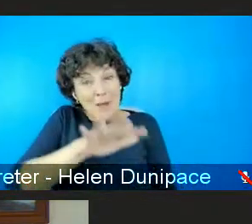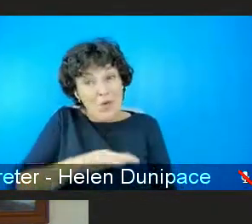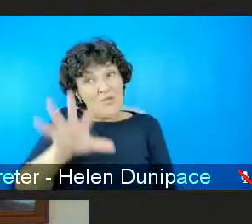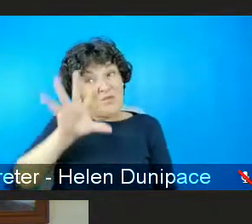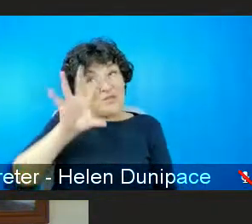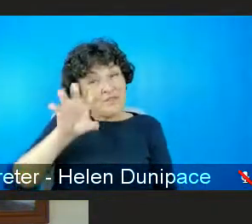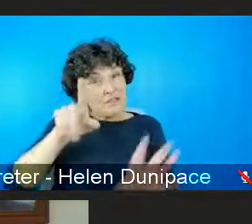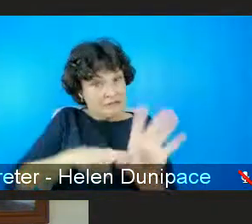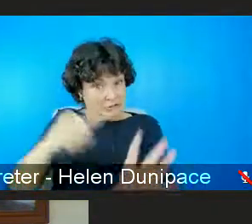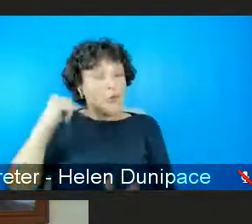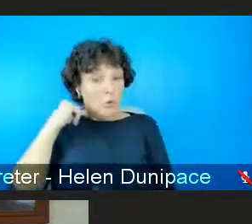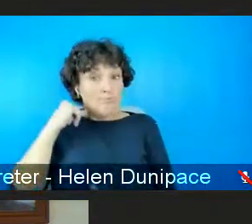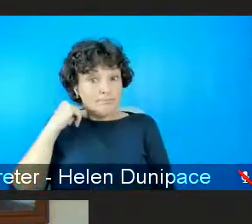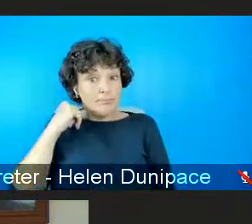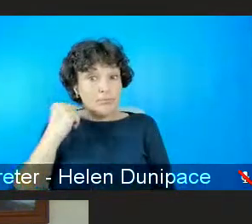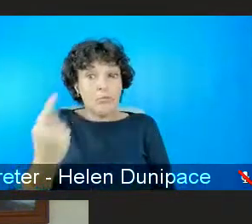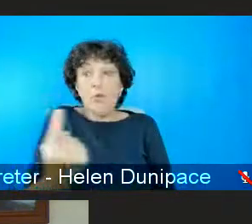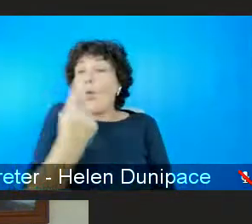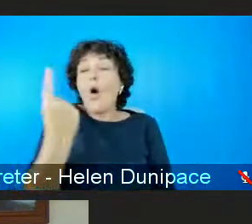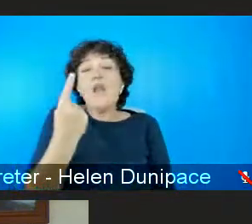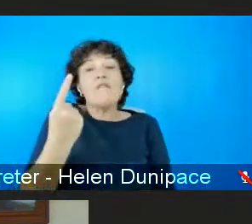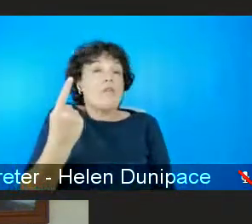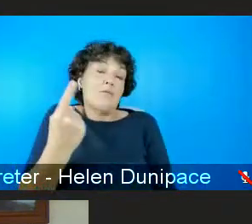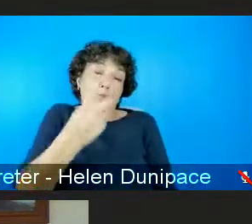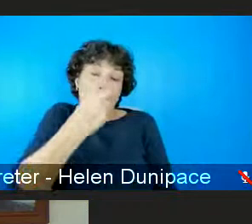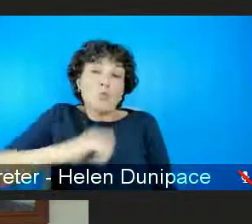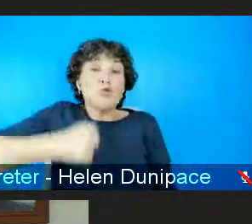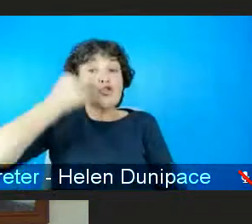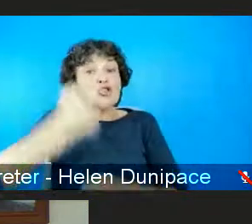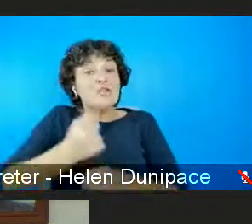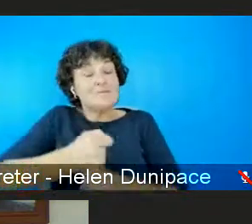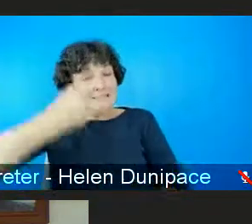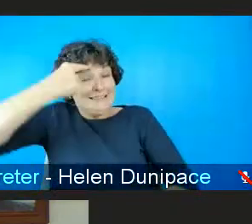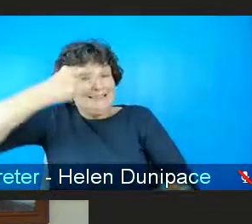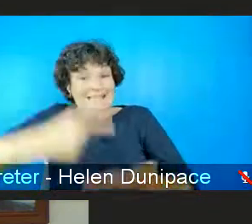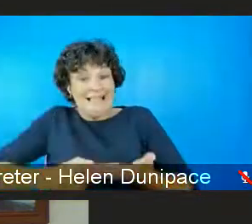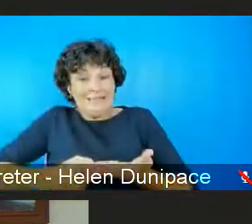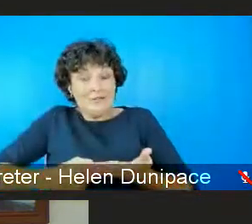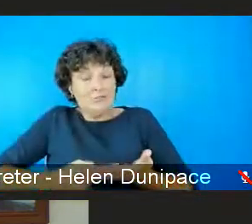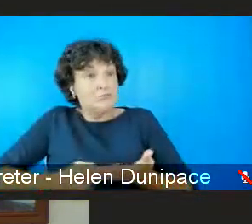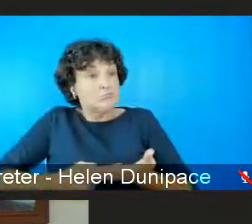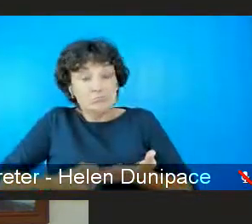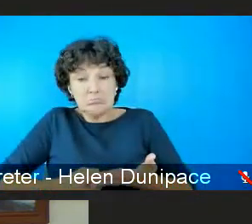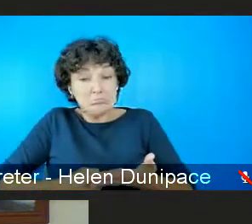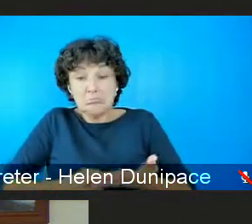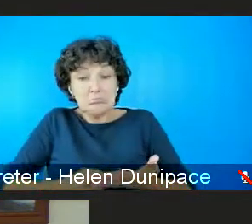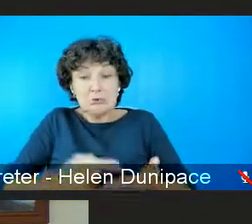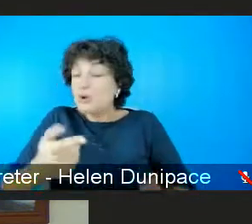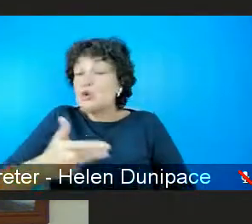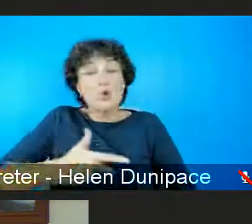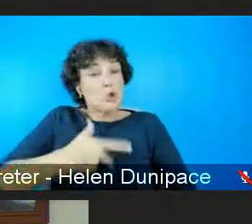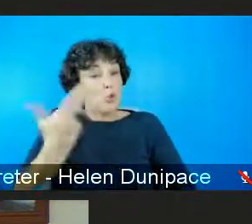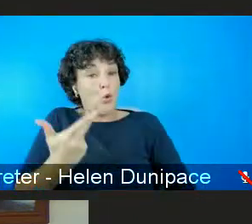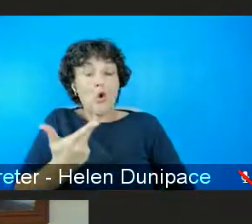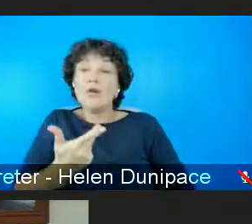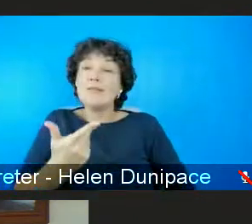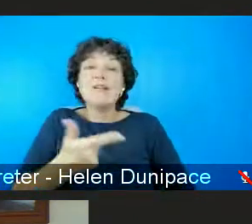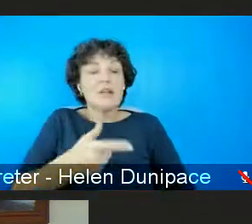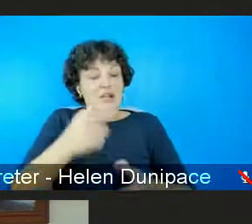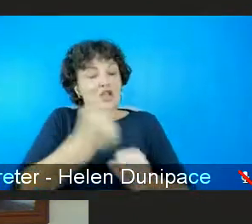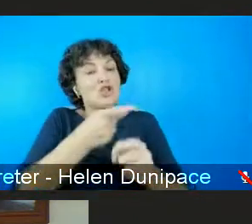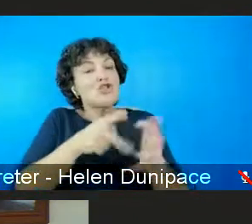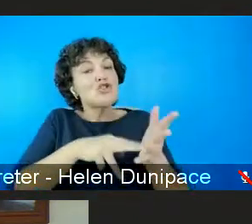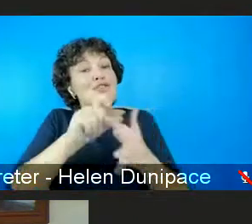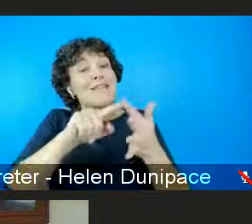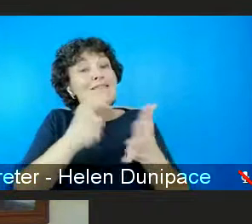ago one of the previous scottish governments made a choice to move away from having gender equality as a separate piece of